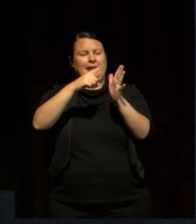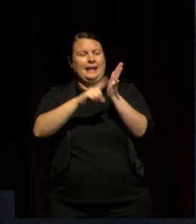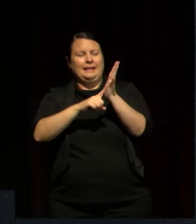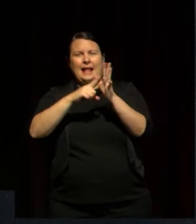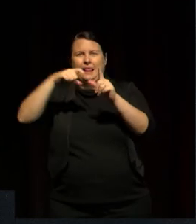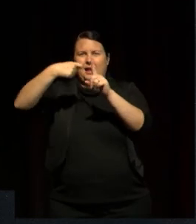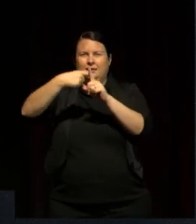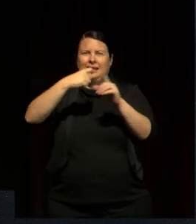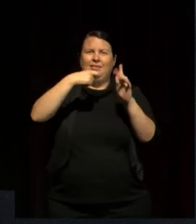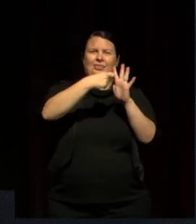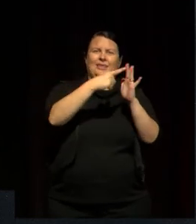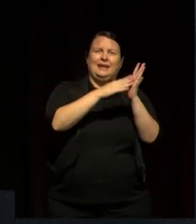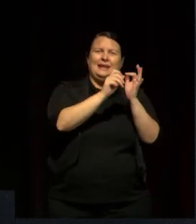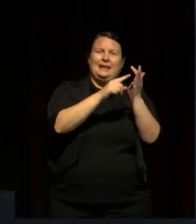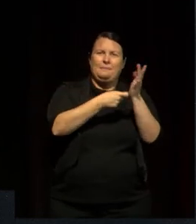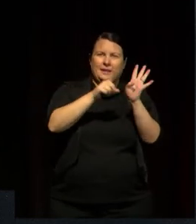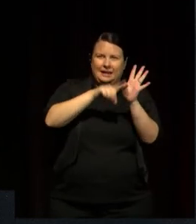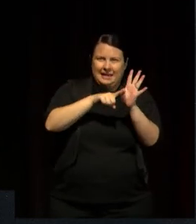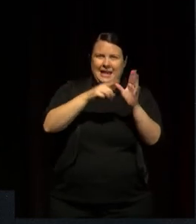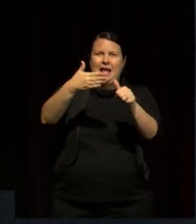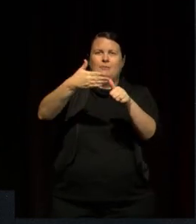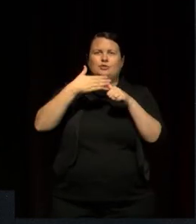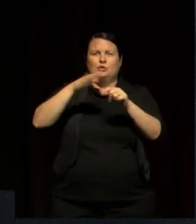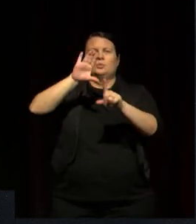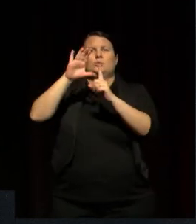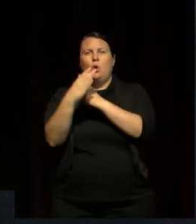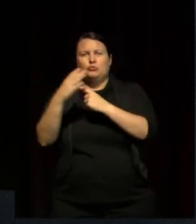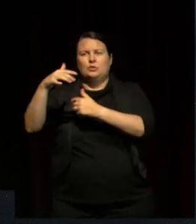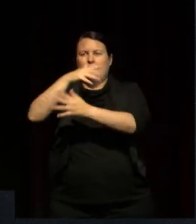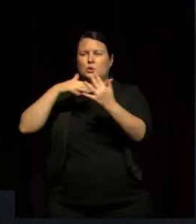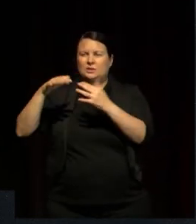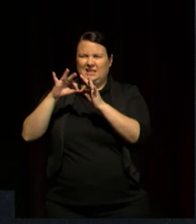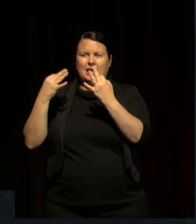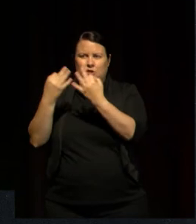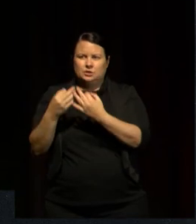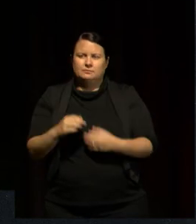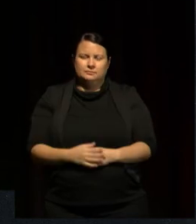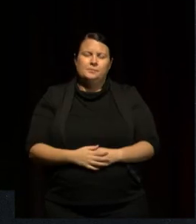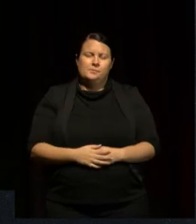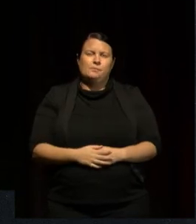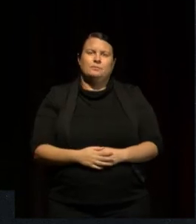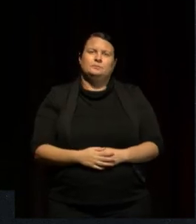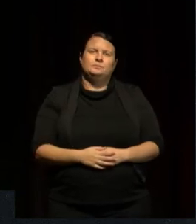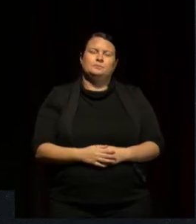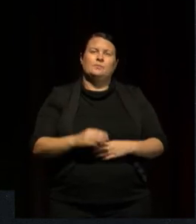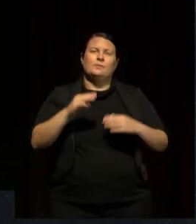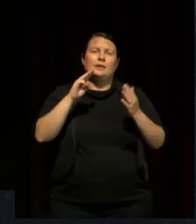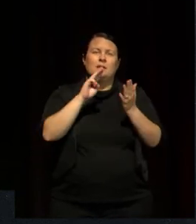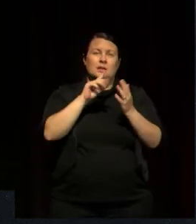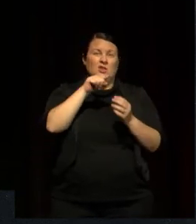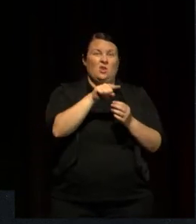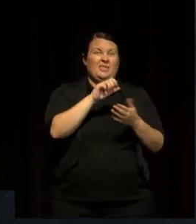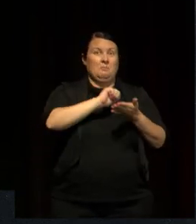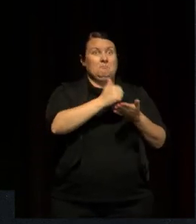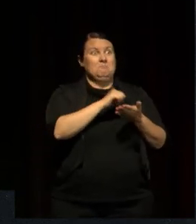Language and Culture Association. So Magabala Books, that is how I began